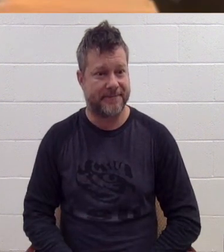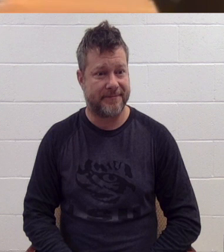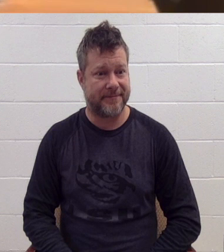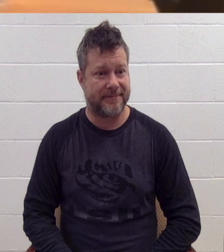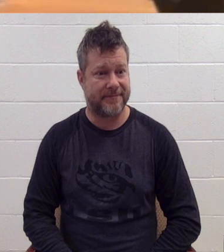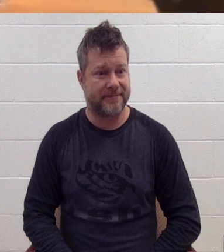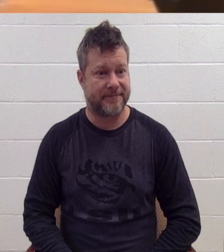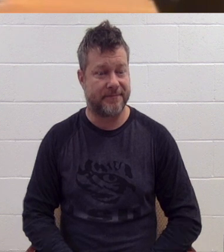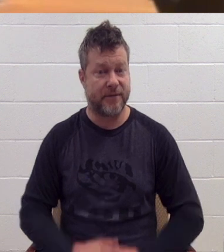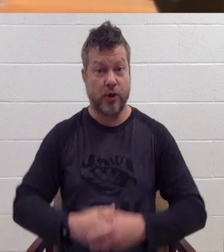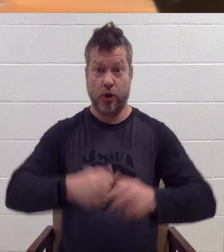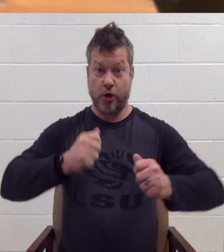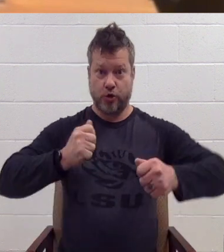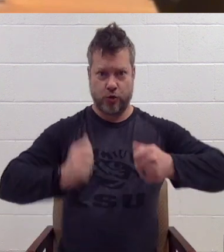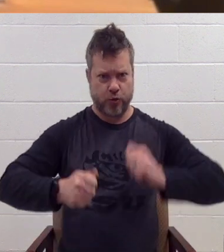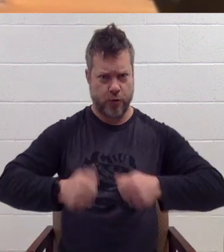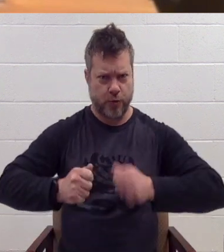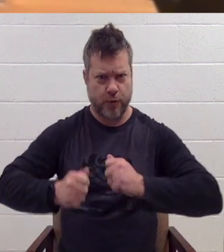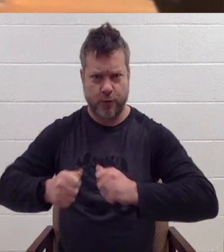the Drum Line,